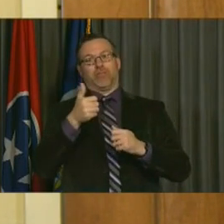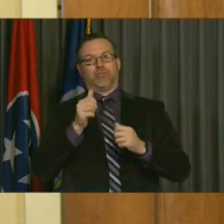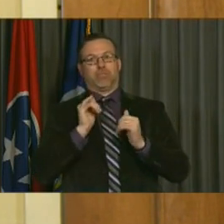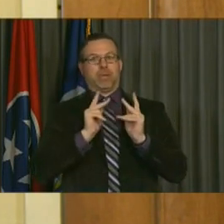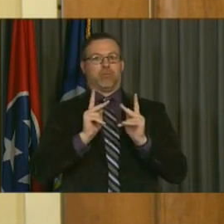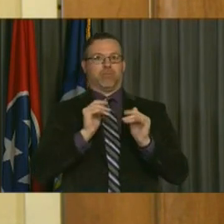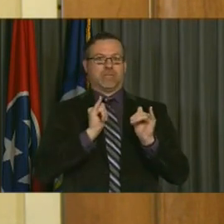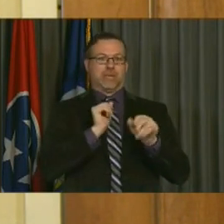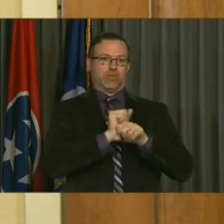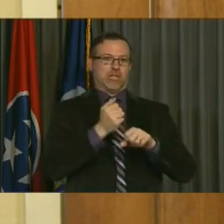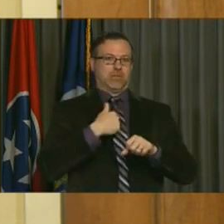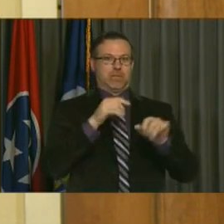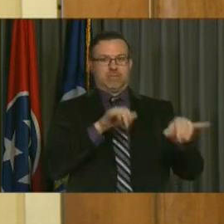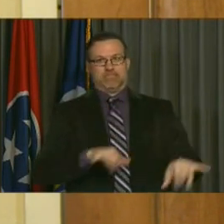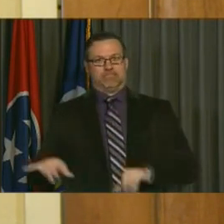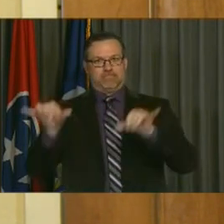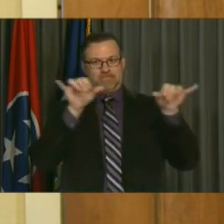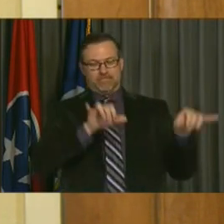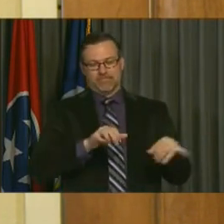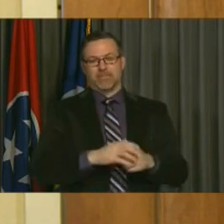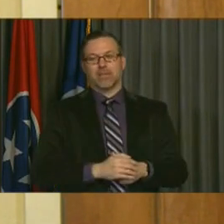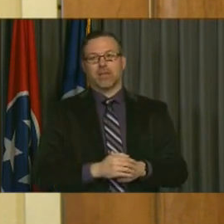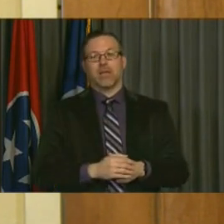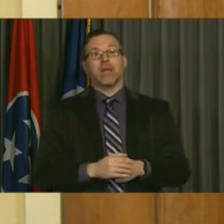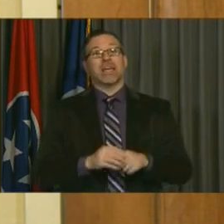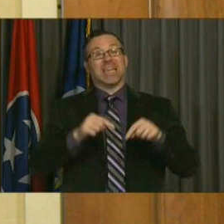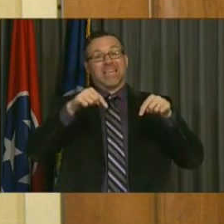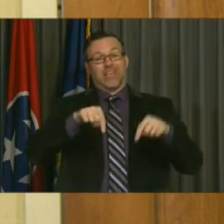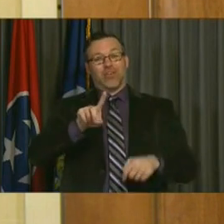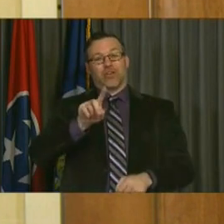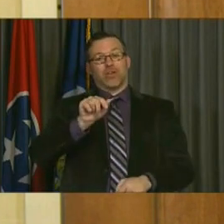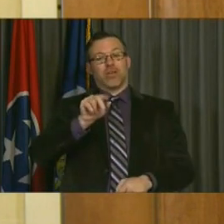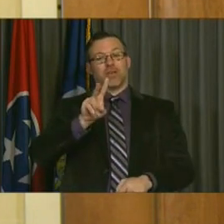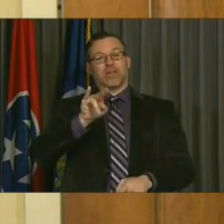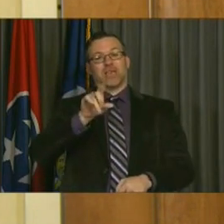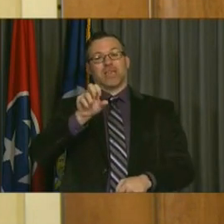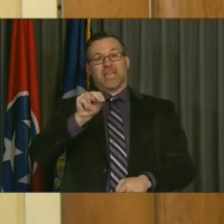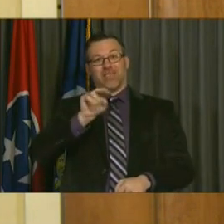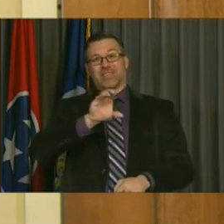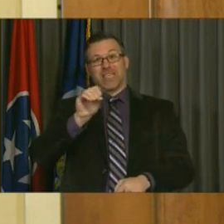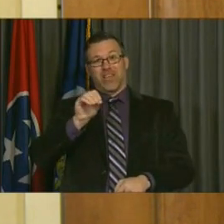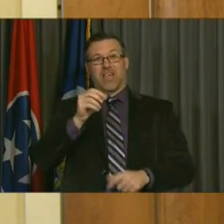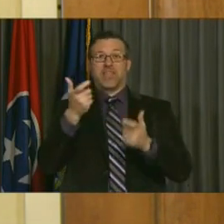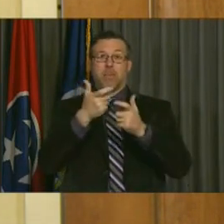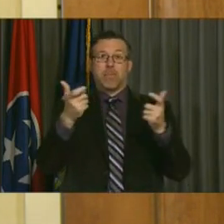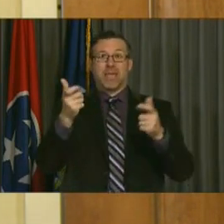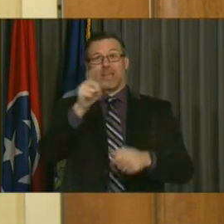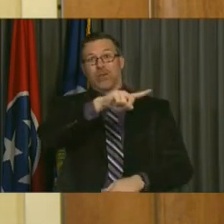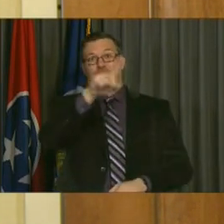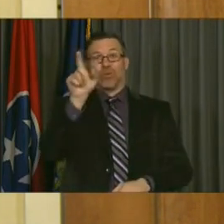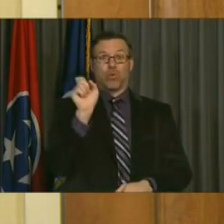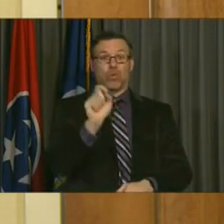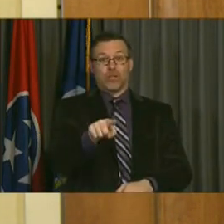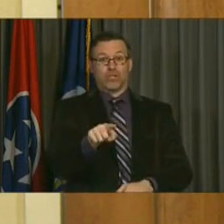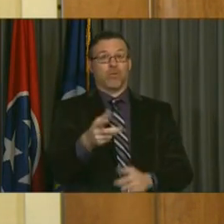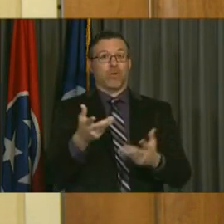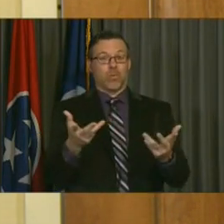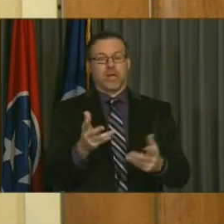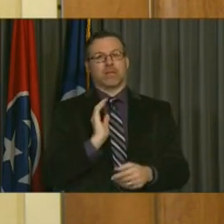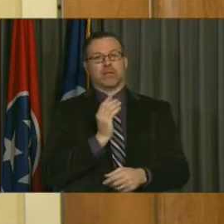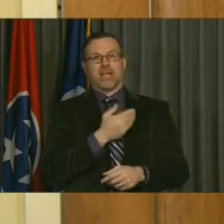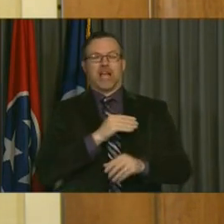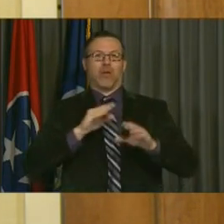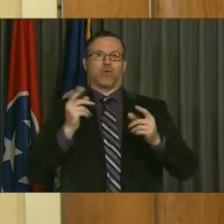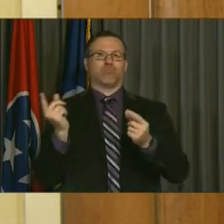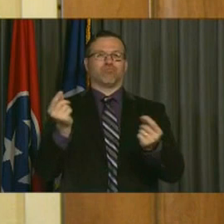Specific to us here in Davidson County, the biggest unknown to me at this moment really pertains to our activity taxes. And